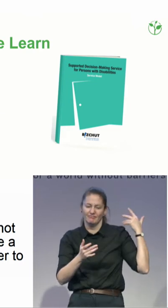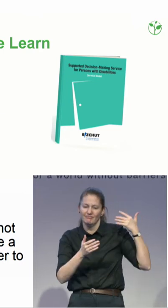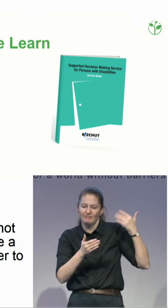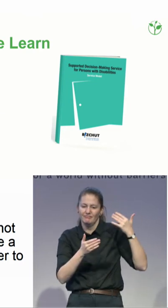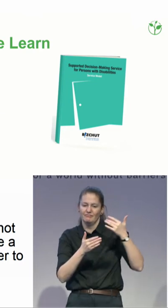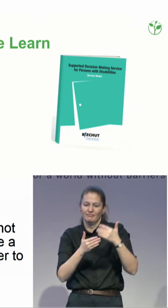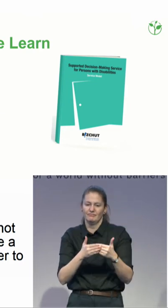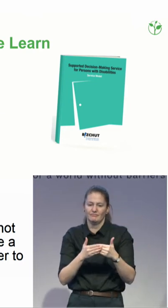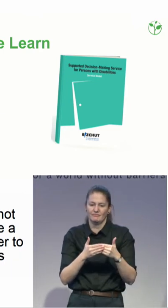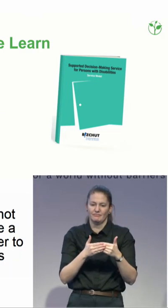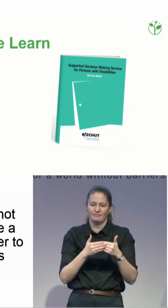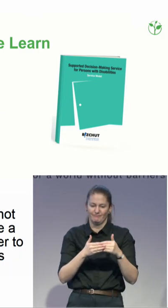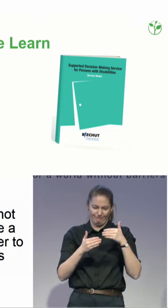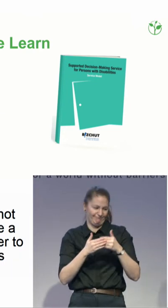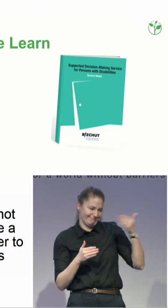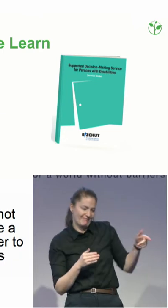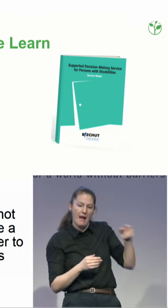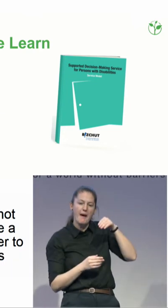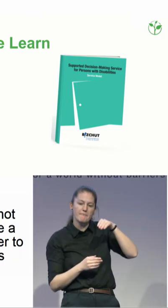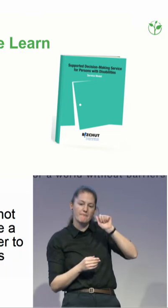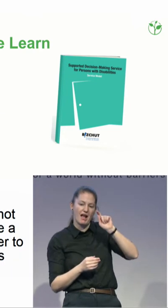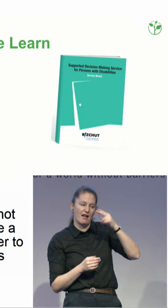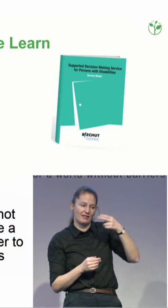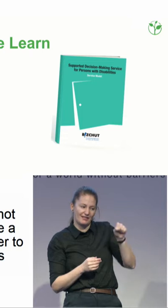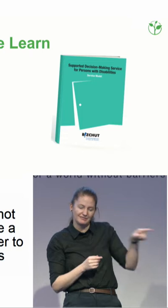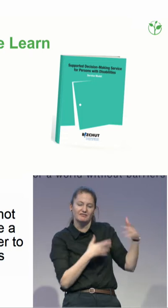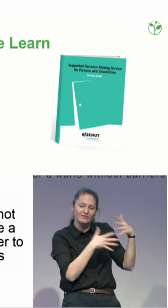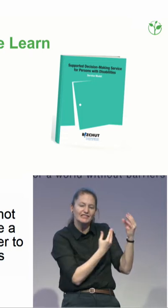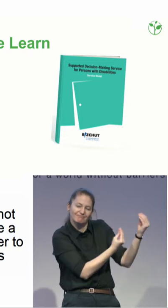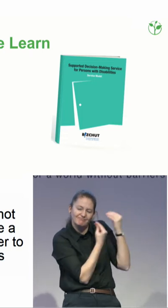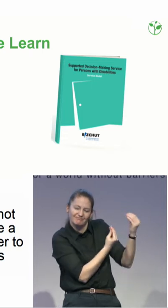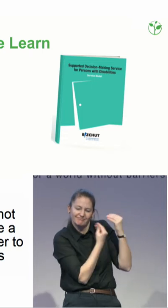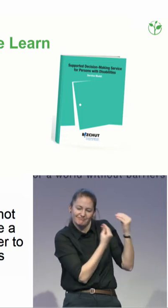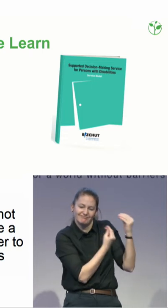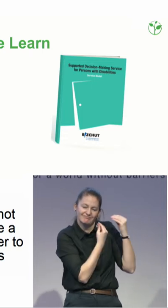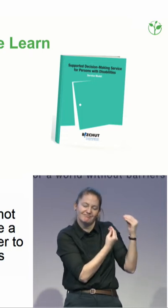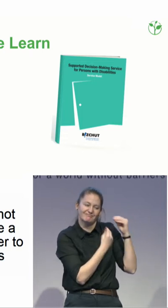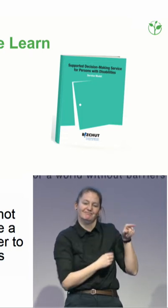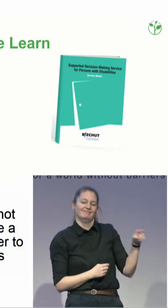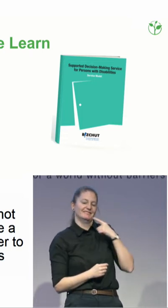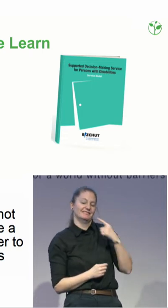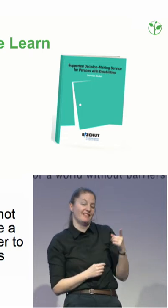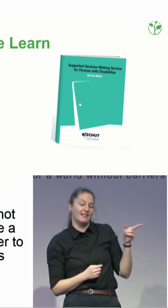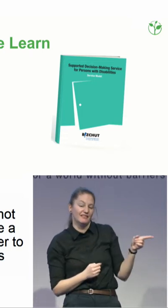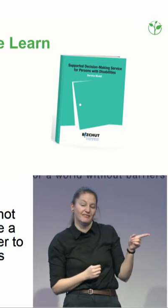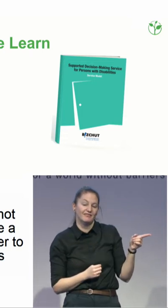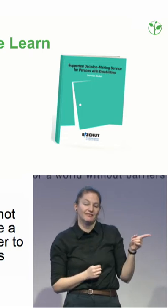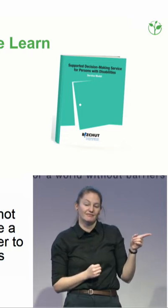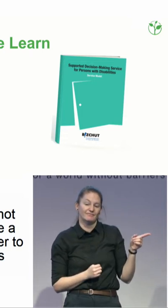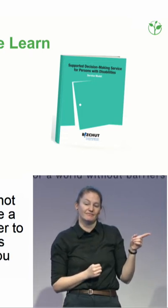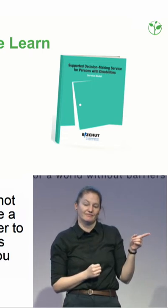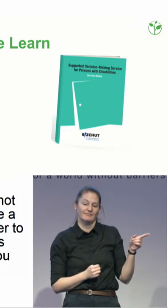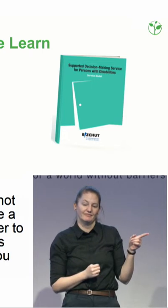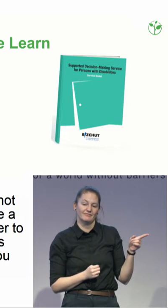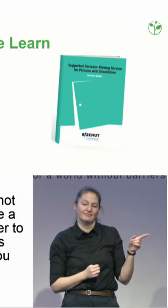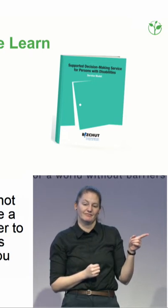different kinds of professions. But you need to have the right mindset. And to take paternalism